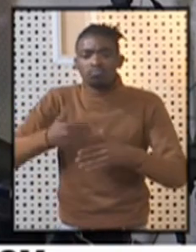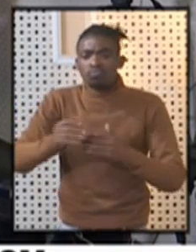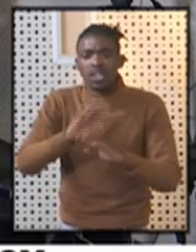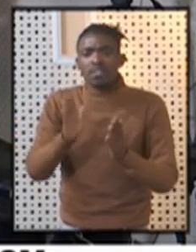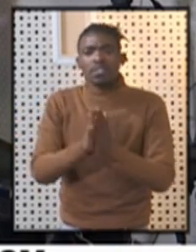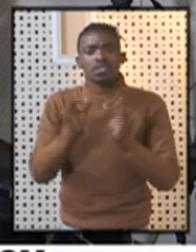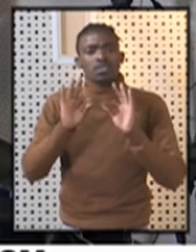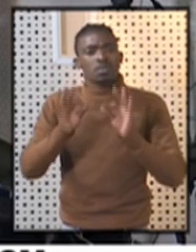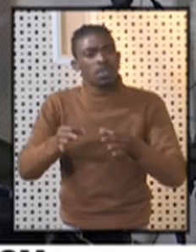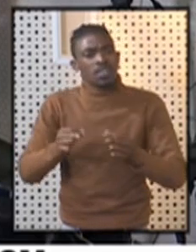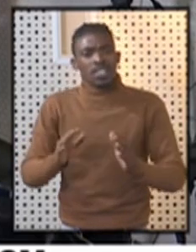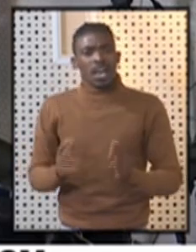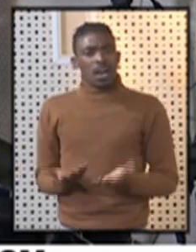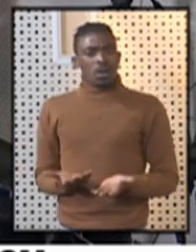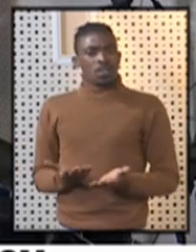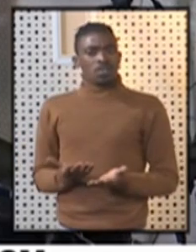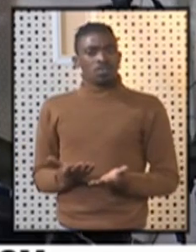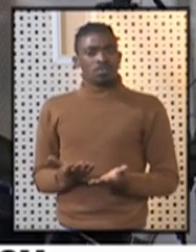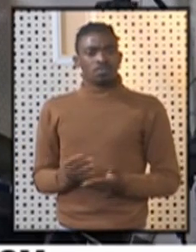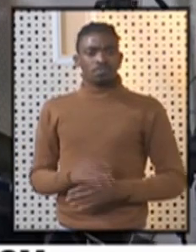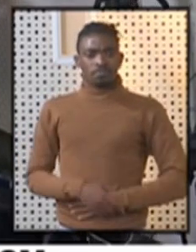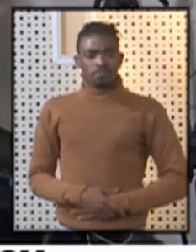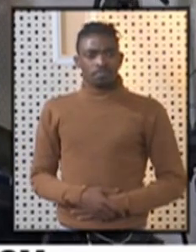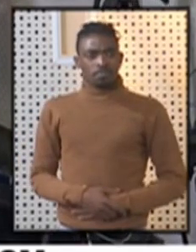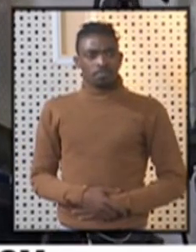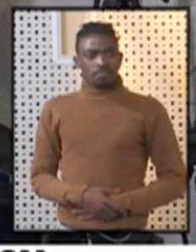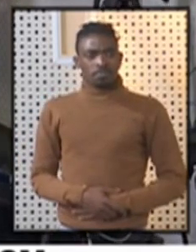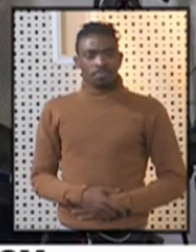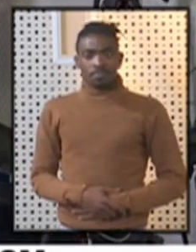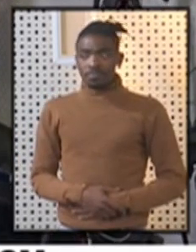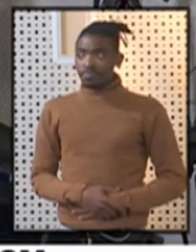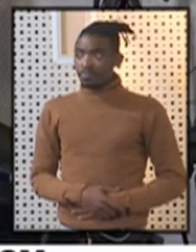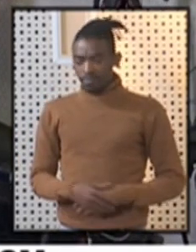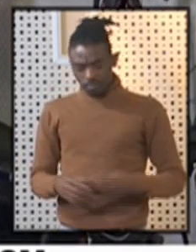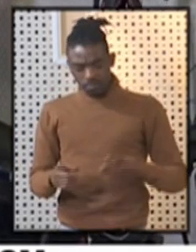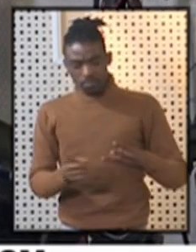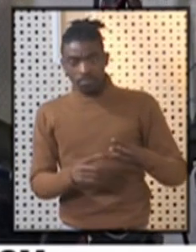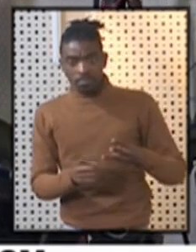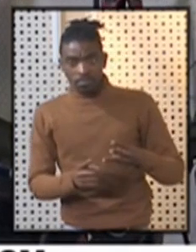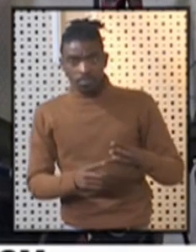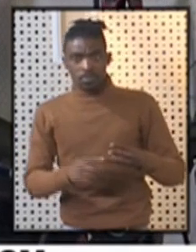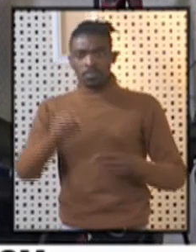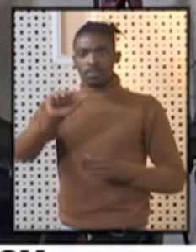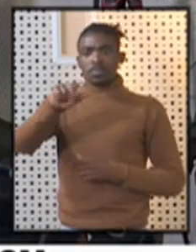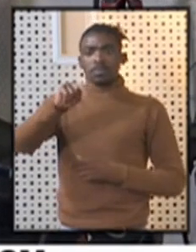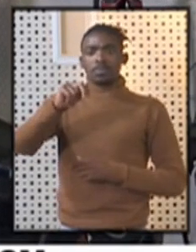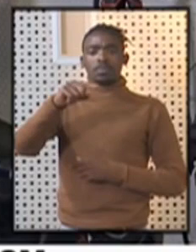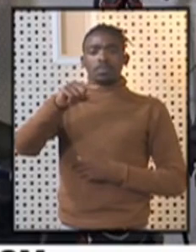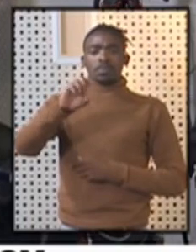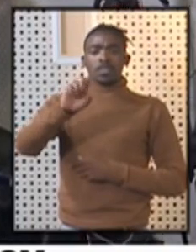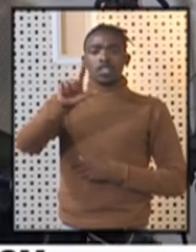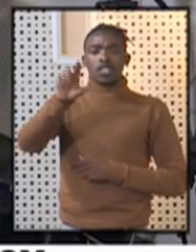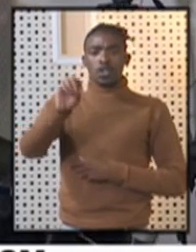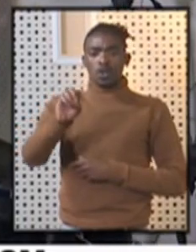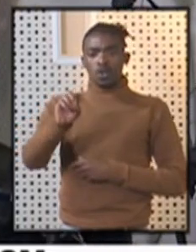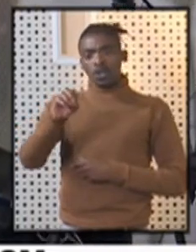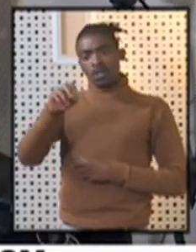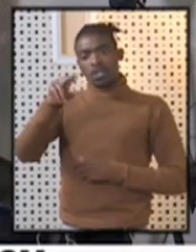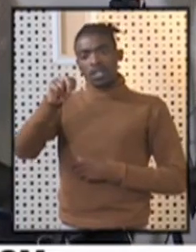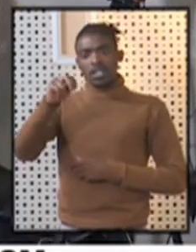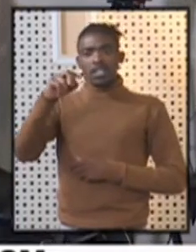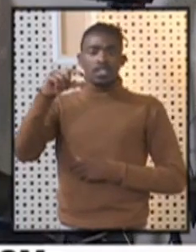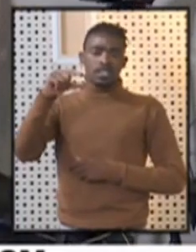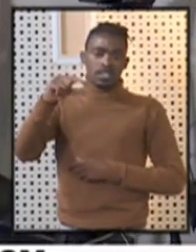with transport of staff? And we have Angelo Coppola from CGTN and the question